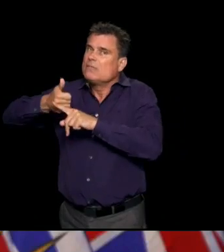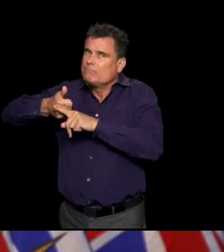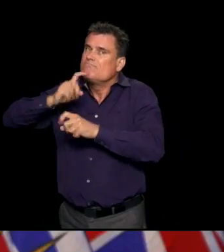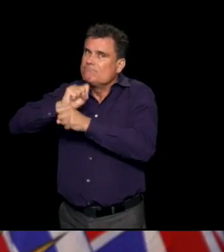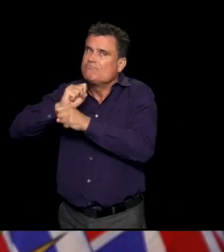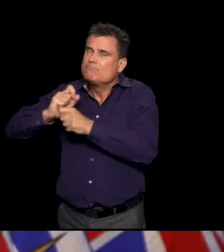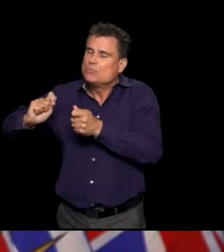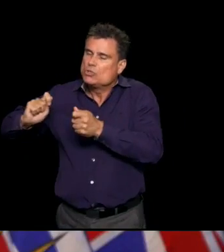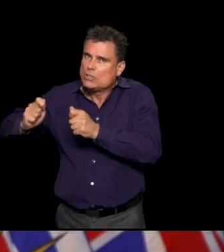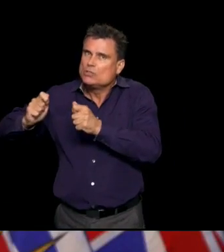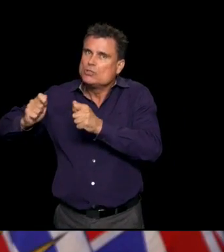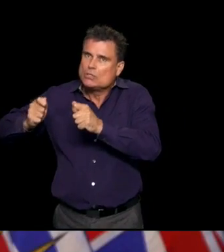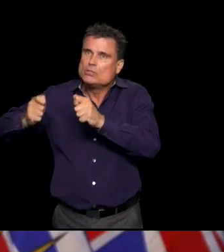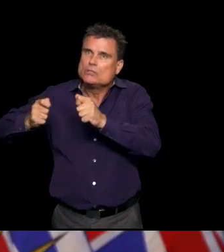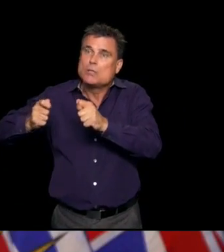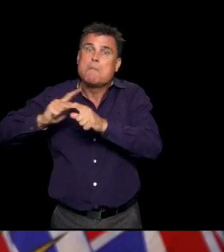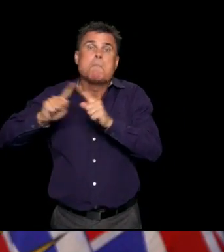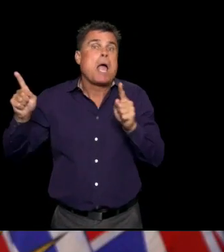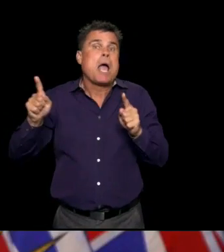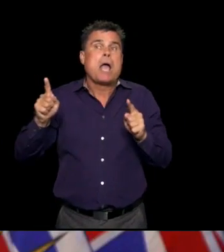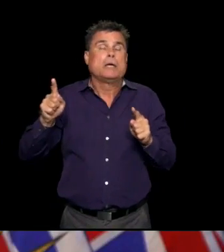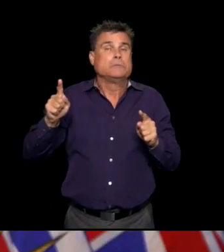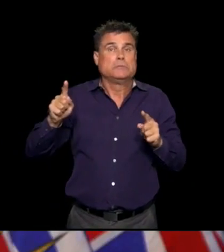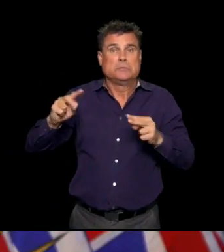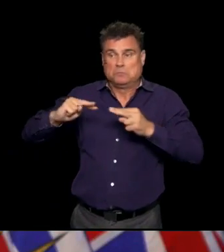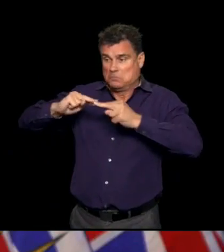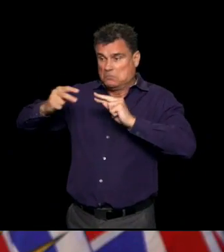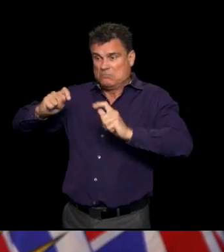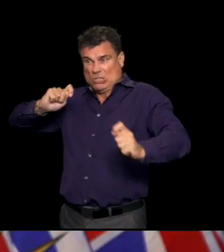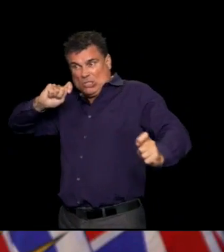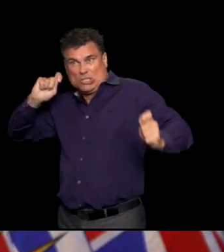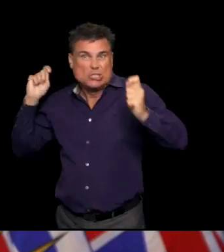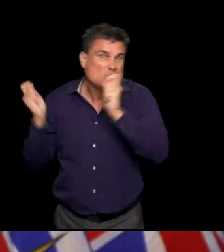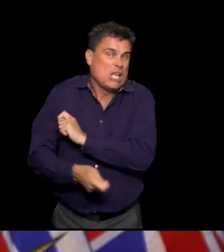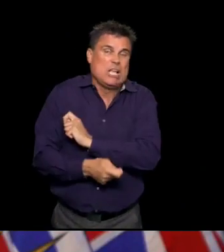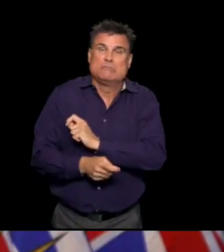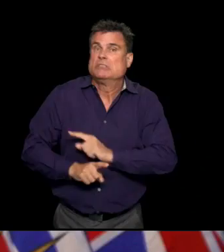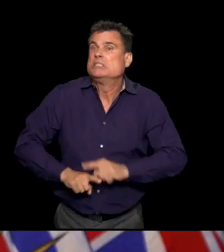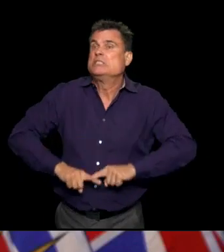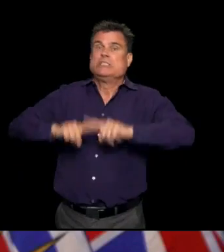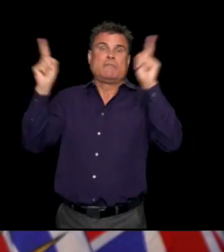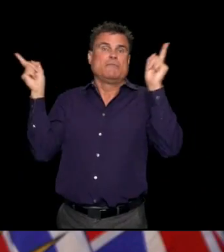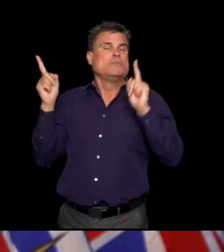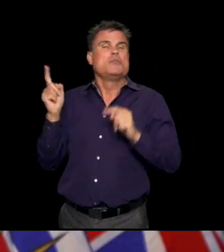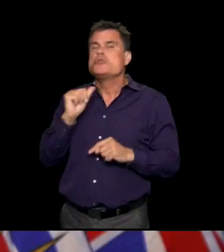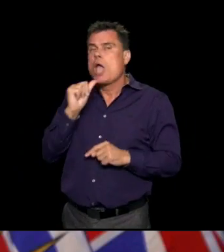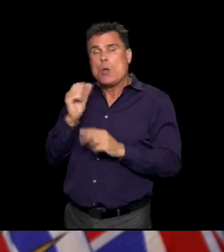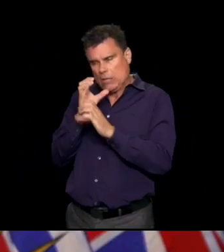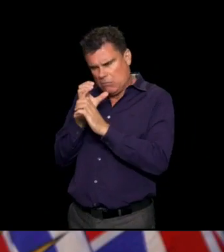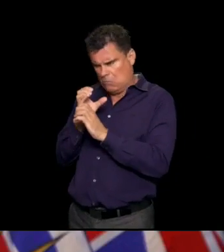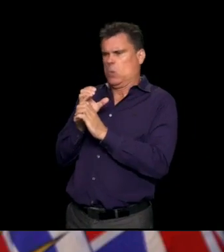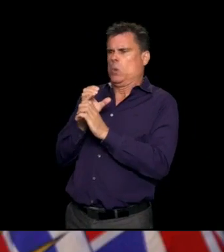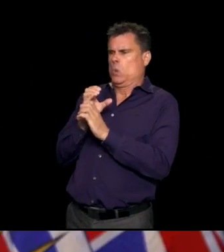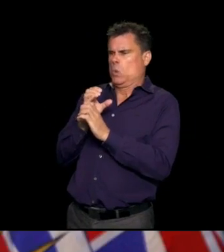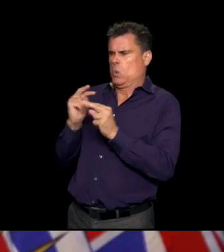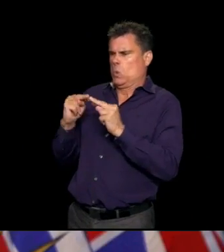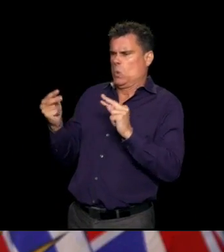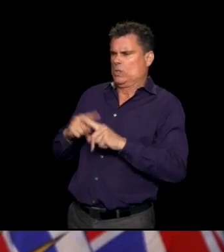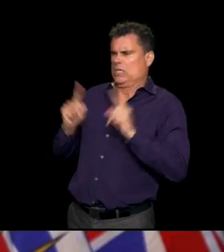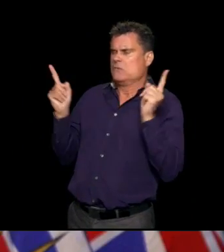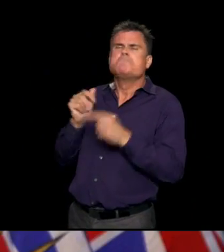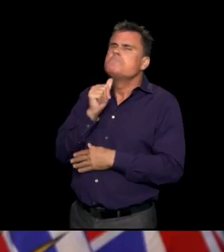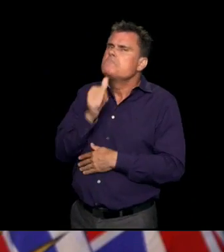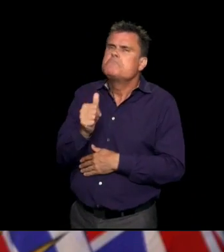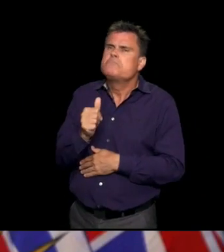places. But we have not seen, and around the world this holds true, we have not seen major changes in the virus. It doesn't change